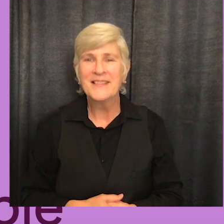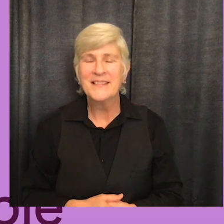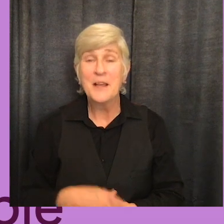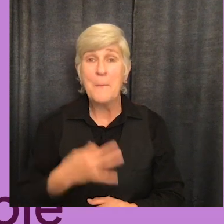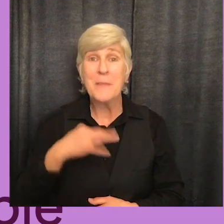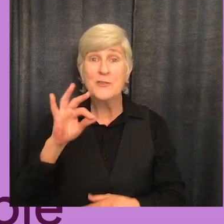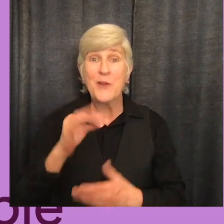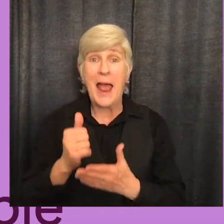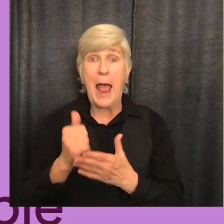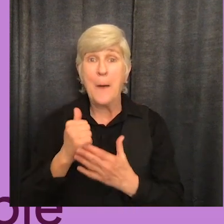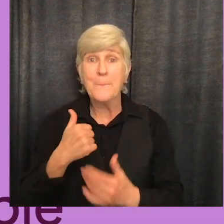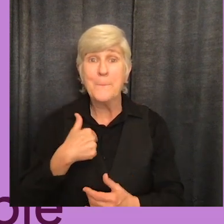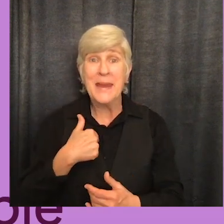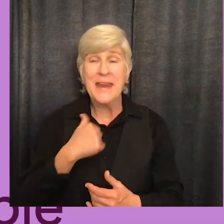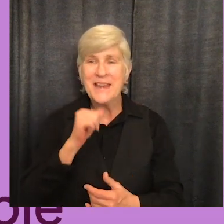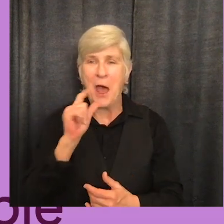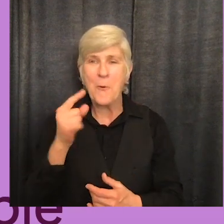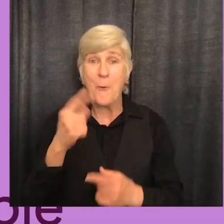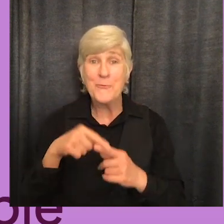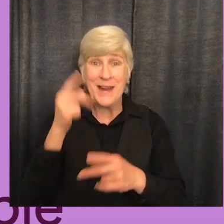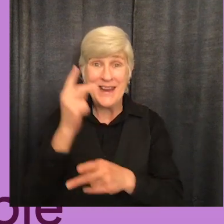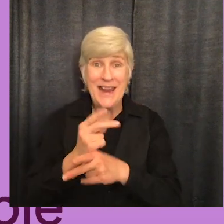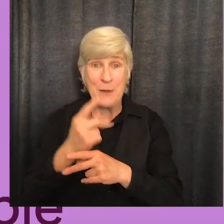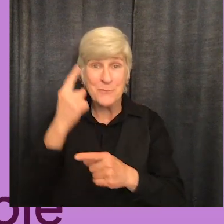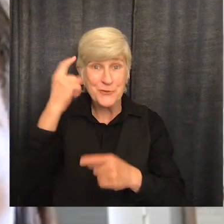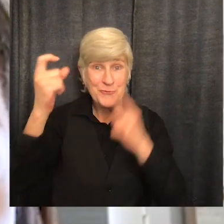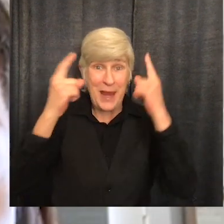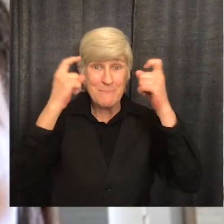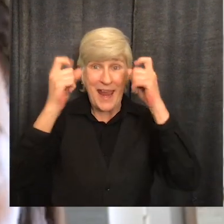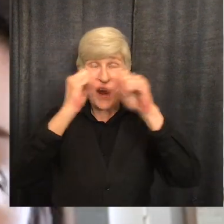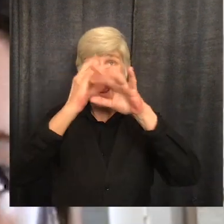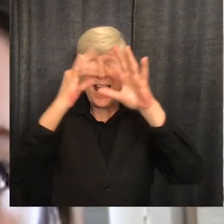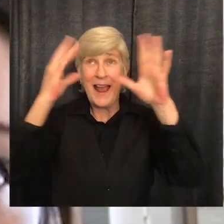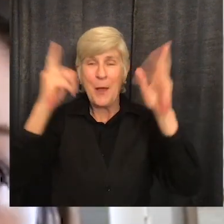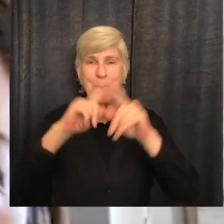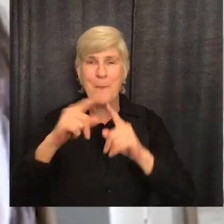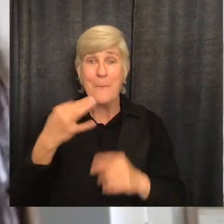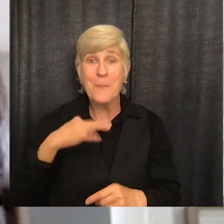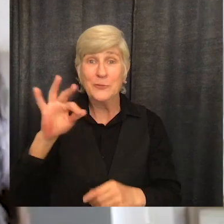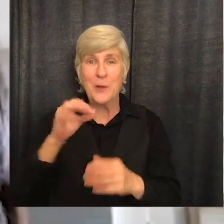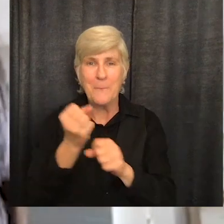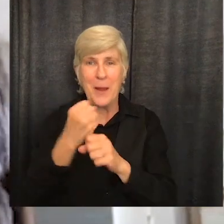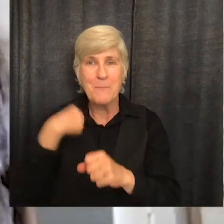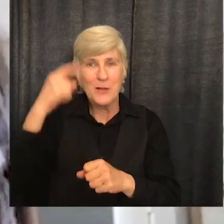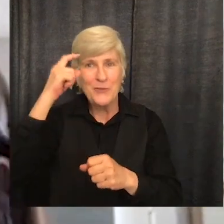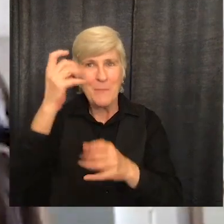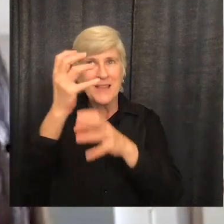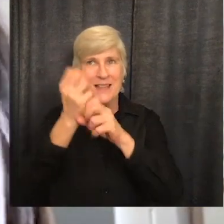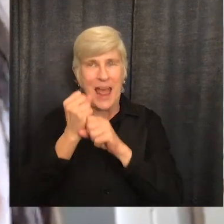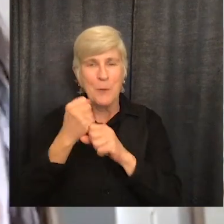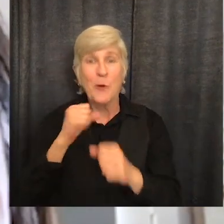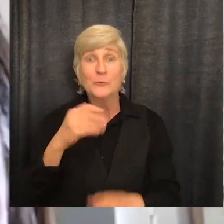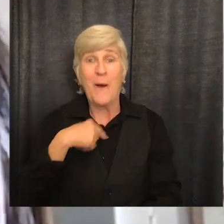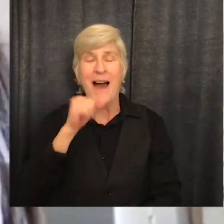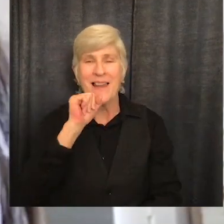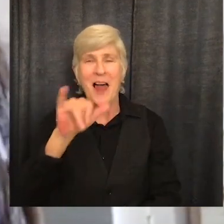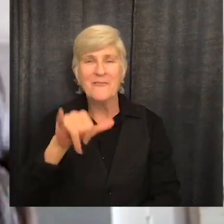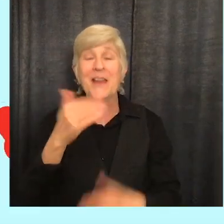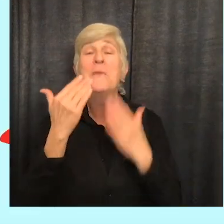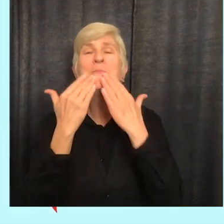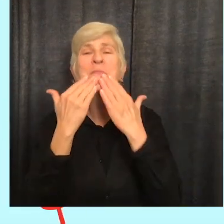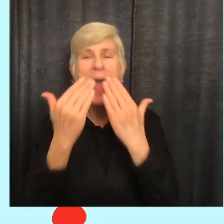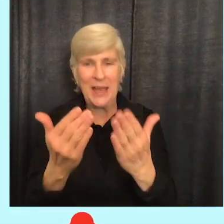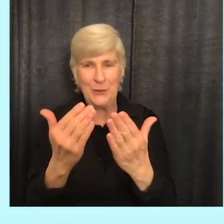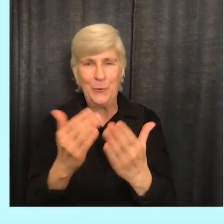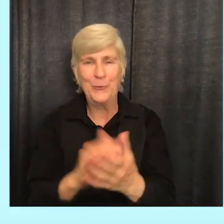Pinterest helps me not only to keep dreaming, but Pinterest makes those dreams attainable. So I love it. Thank you.